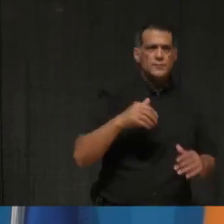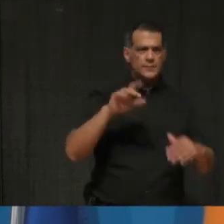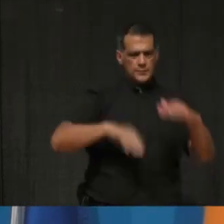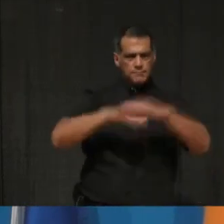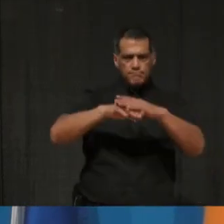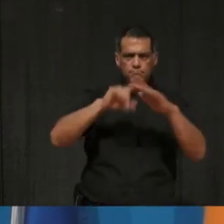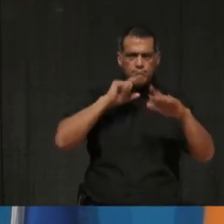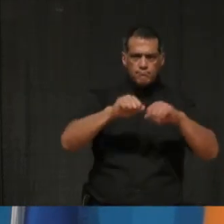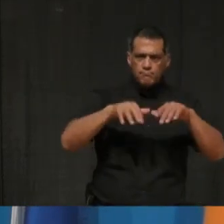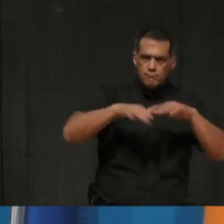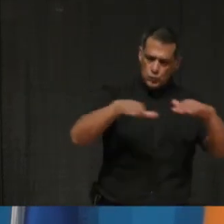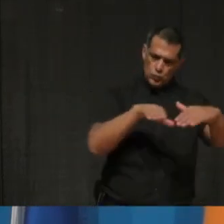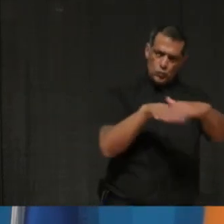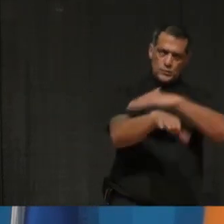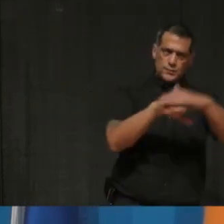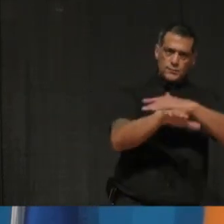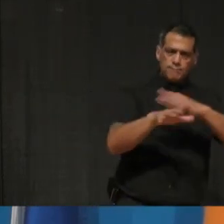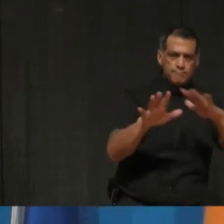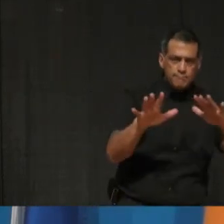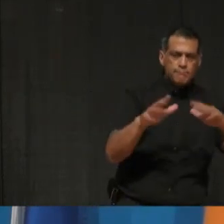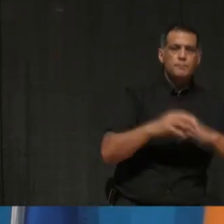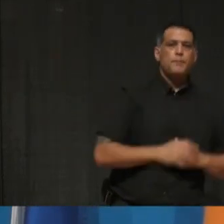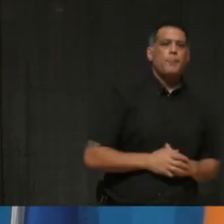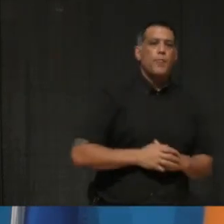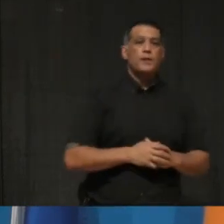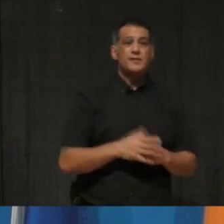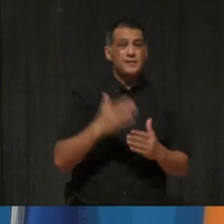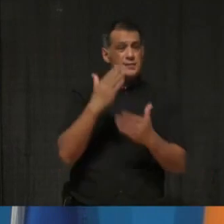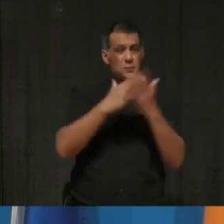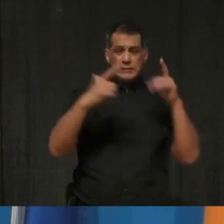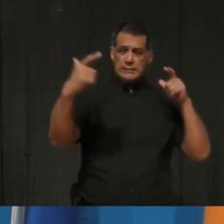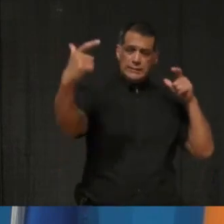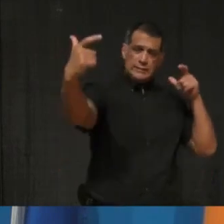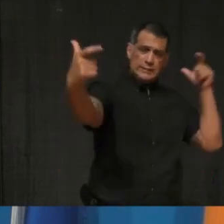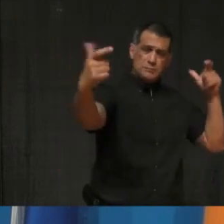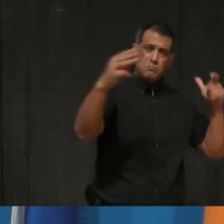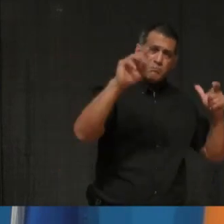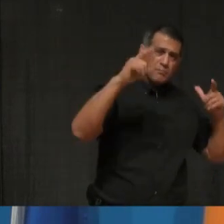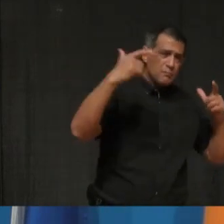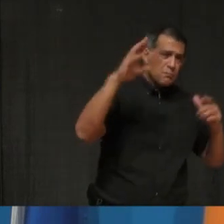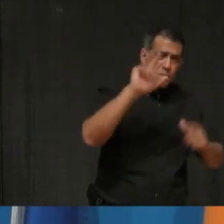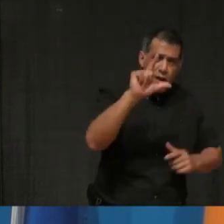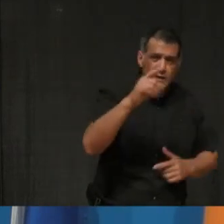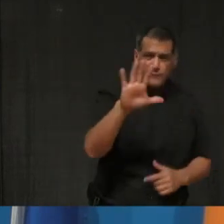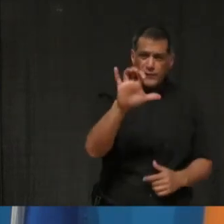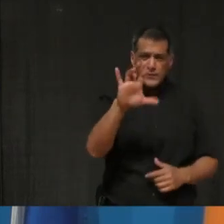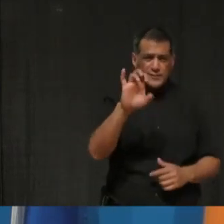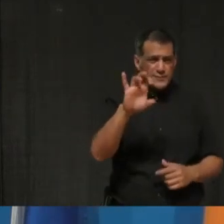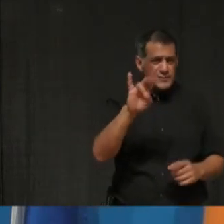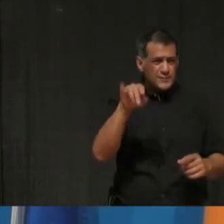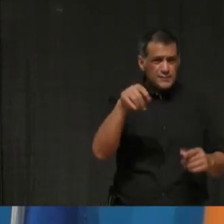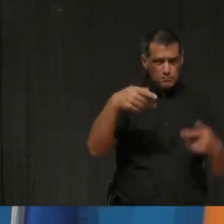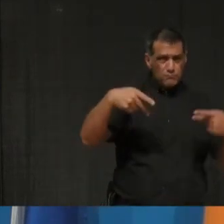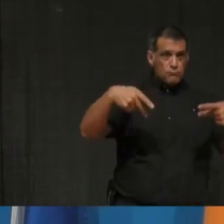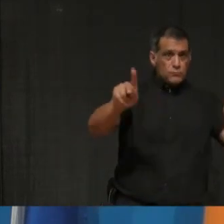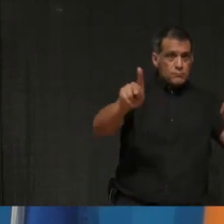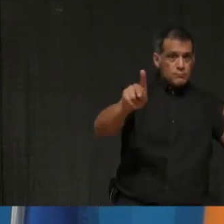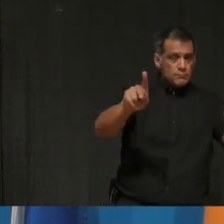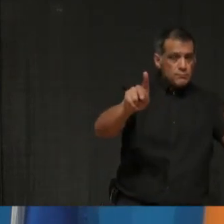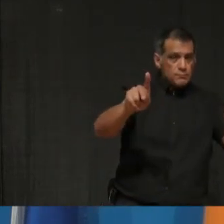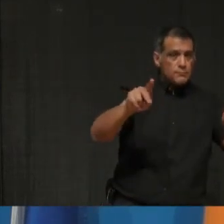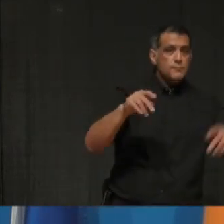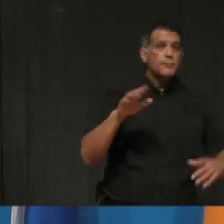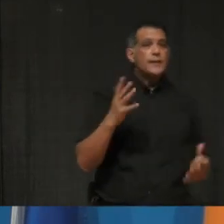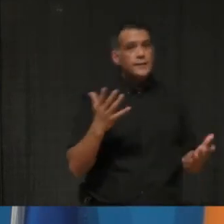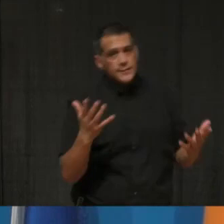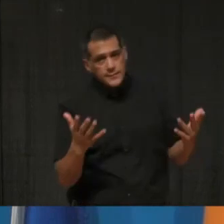numbers, you know, five to 700 people, depending on the size of the big box store. So just based on those numbers alone, uh, there's obviously